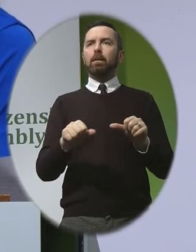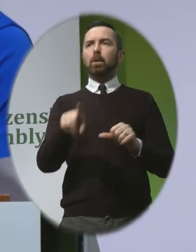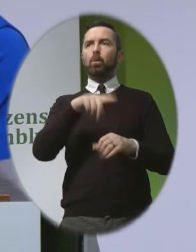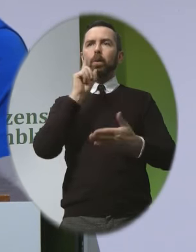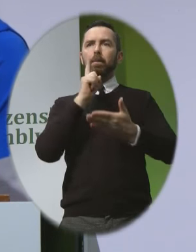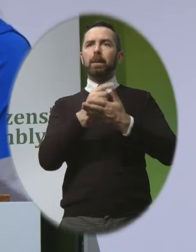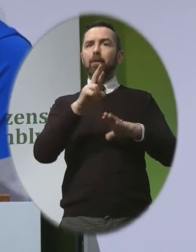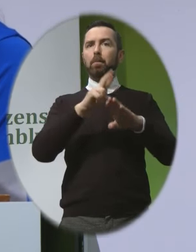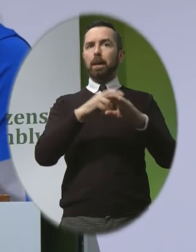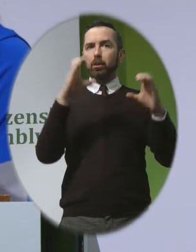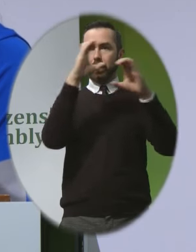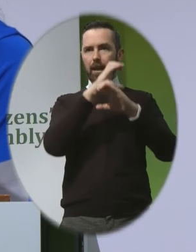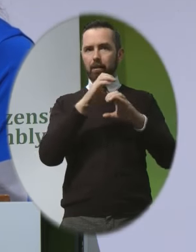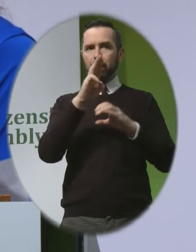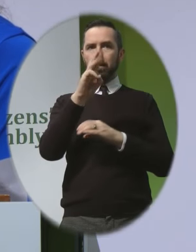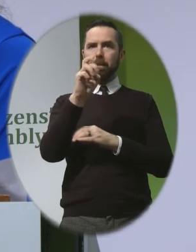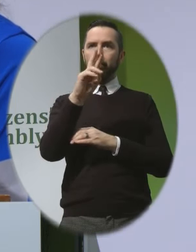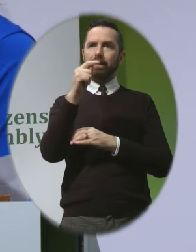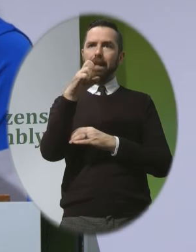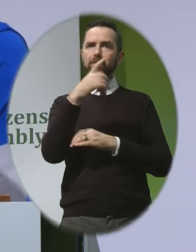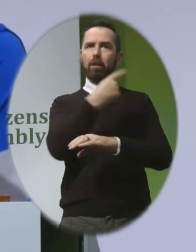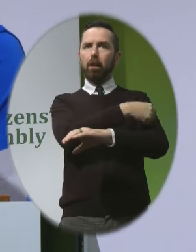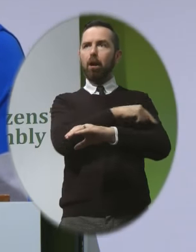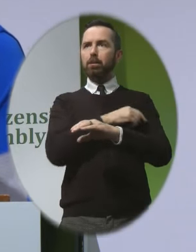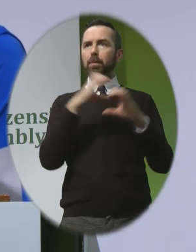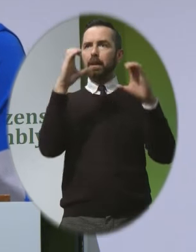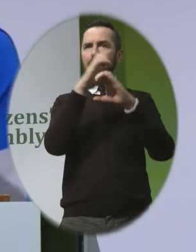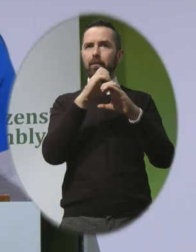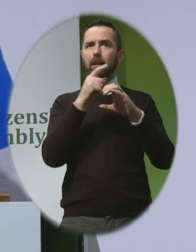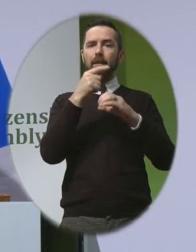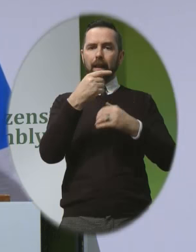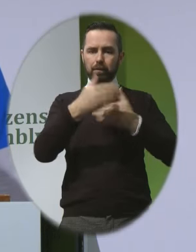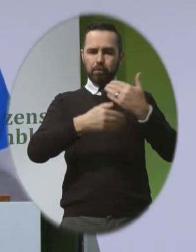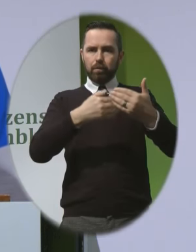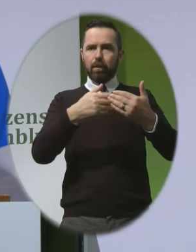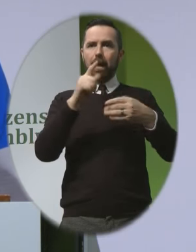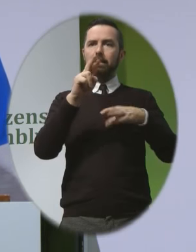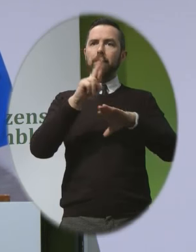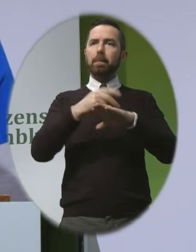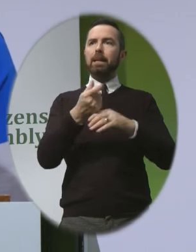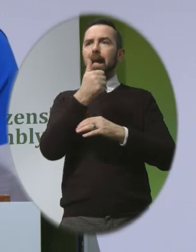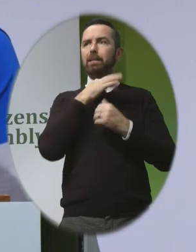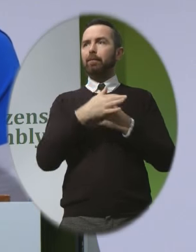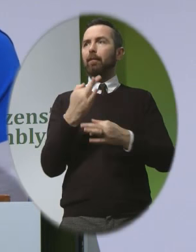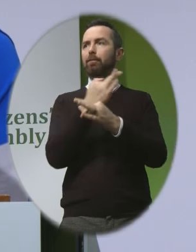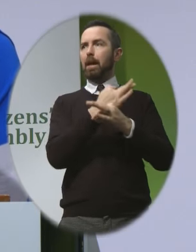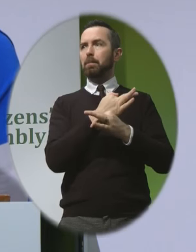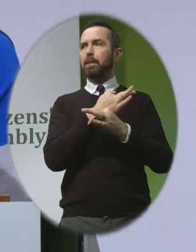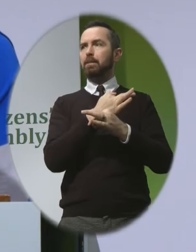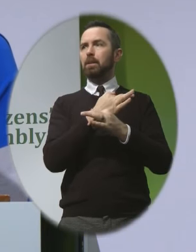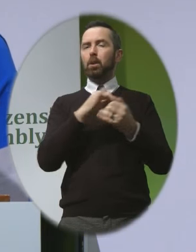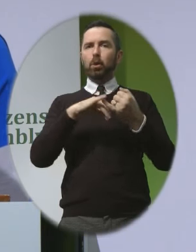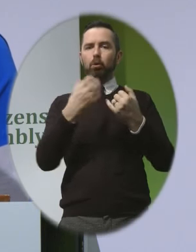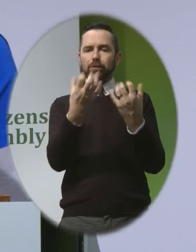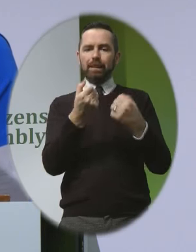believe that better care, perinatal hospice care is progressive and compassionate answer for families devastated by the news